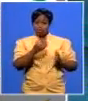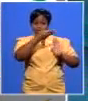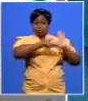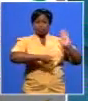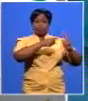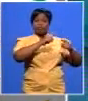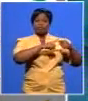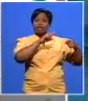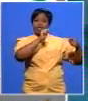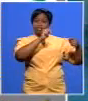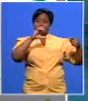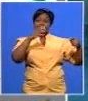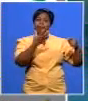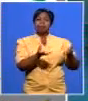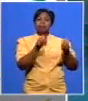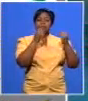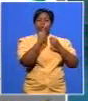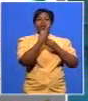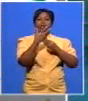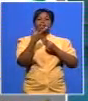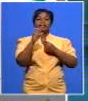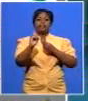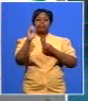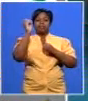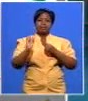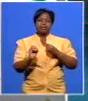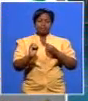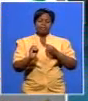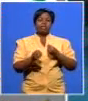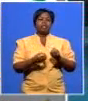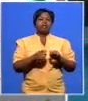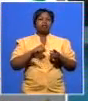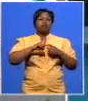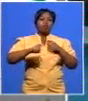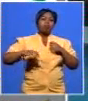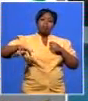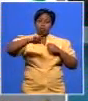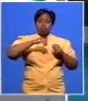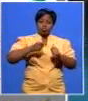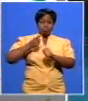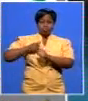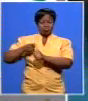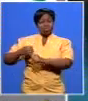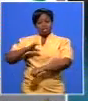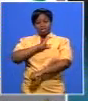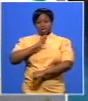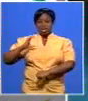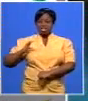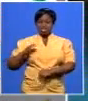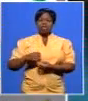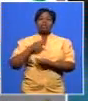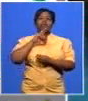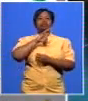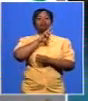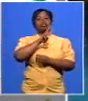180 percentage there after 91.88 of the 234 councils have already been declared